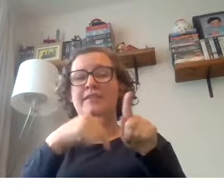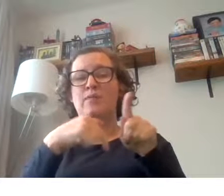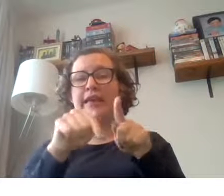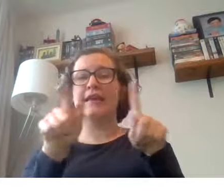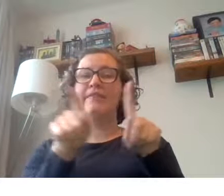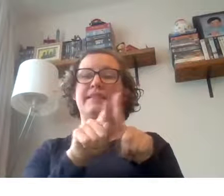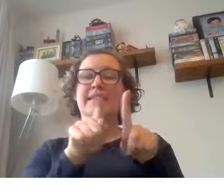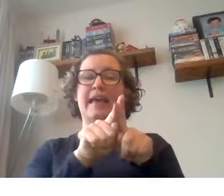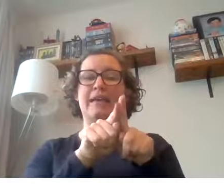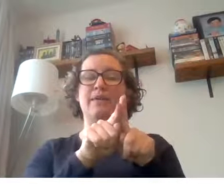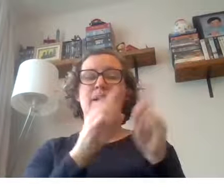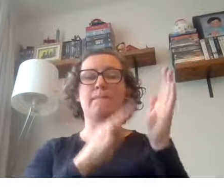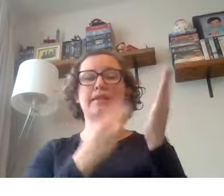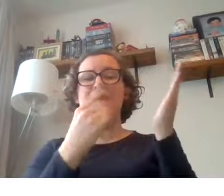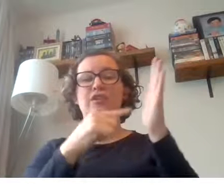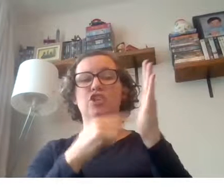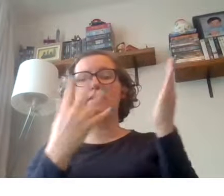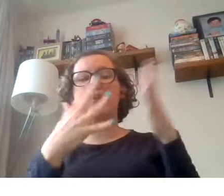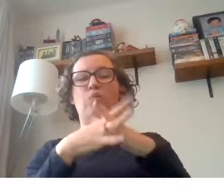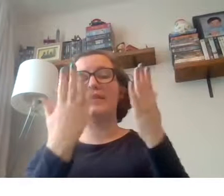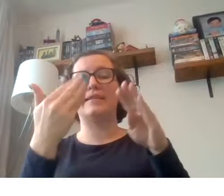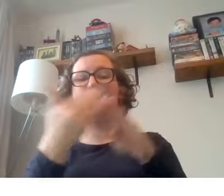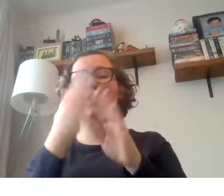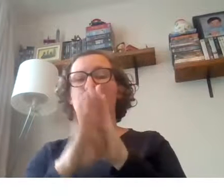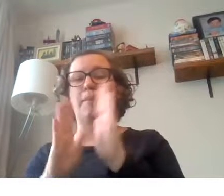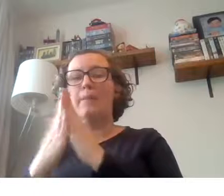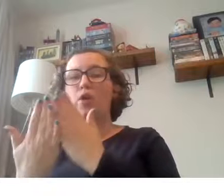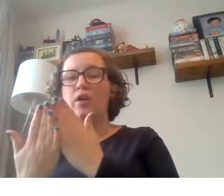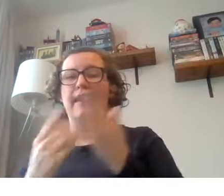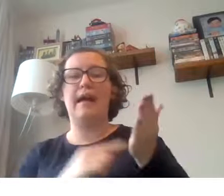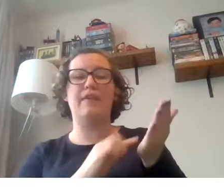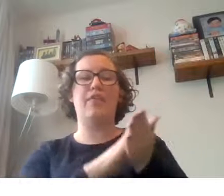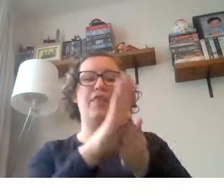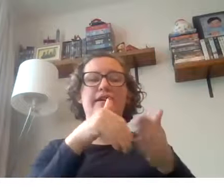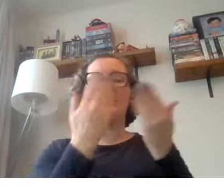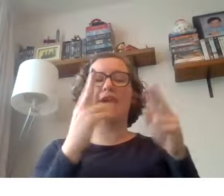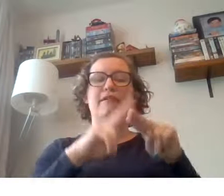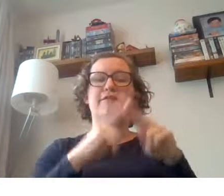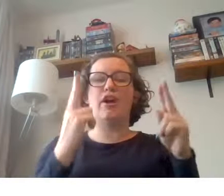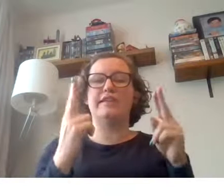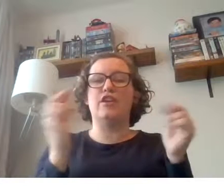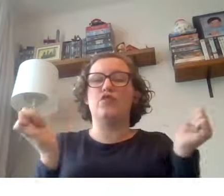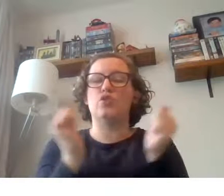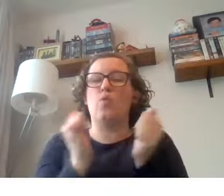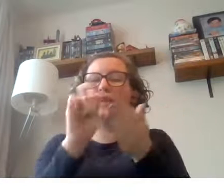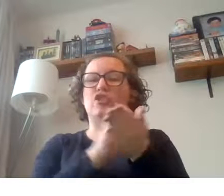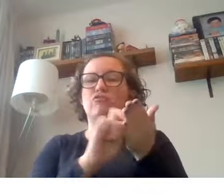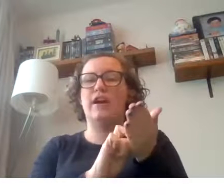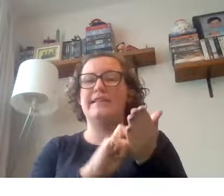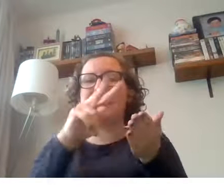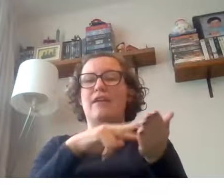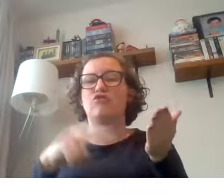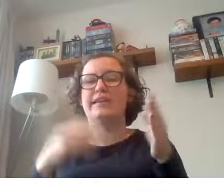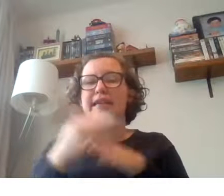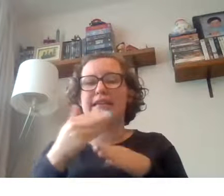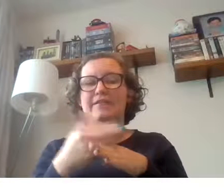work for this week the same monday tuesday wednesday work from the book and then thursday and friday you've got some winter